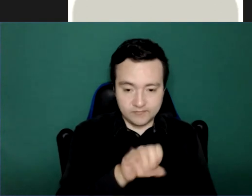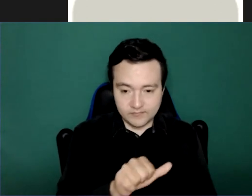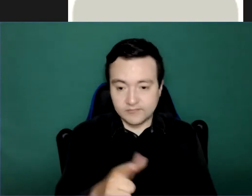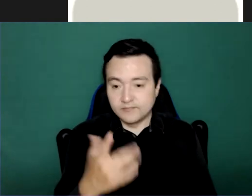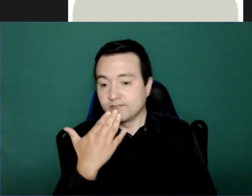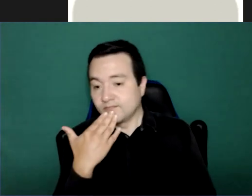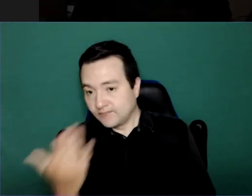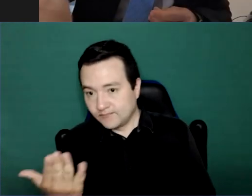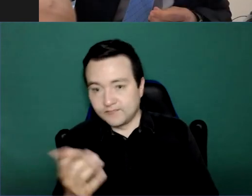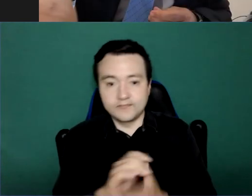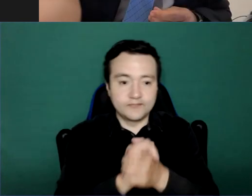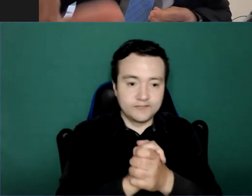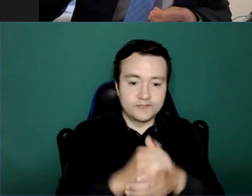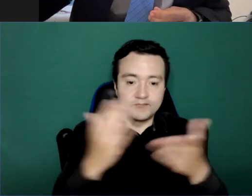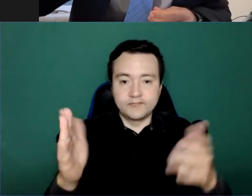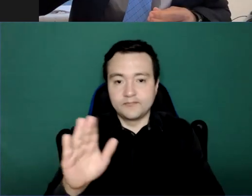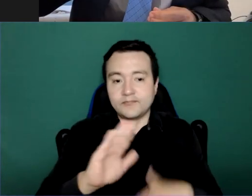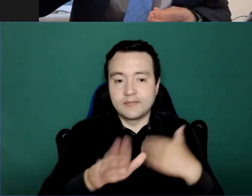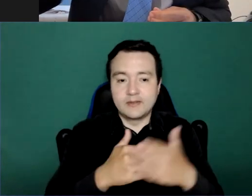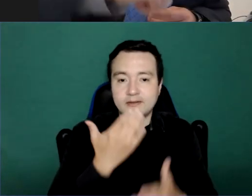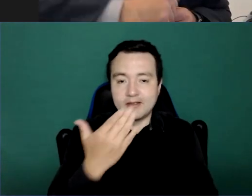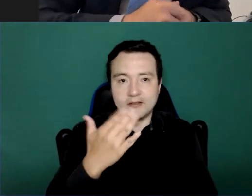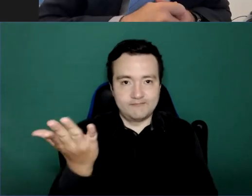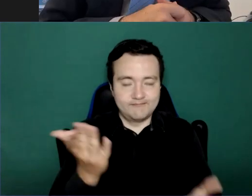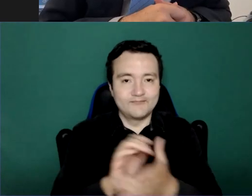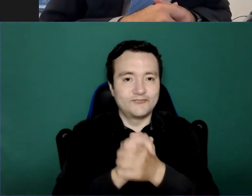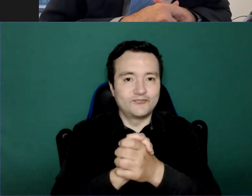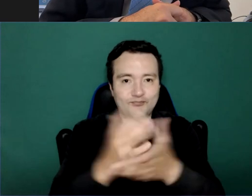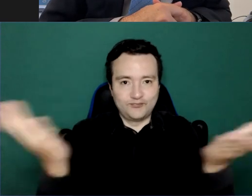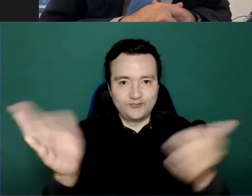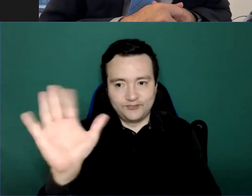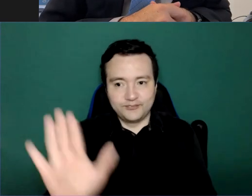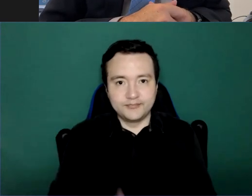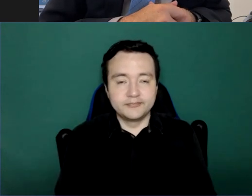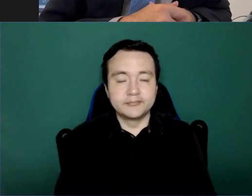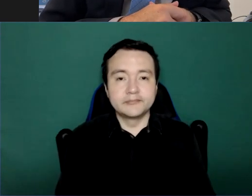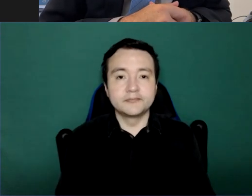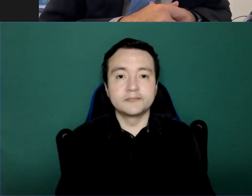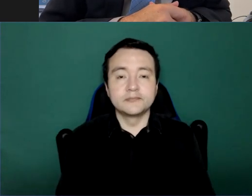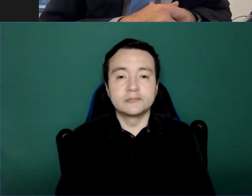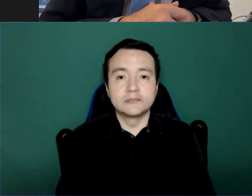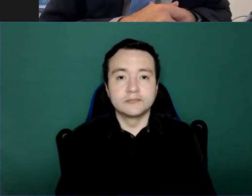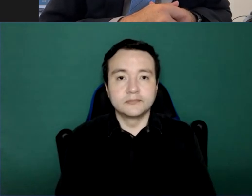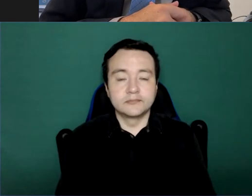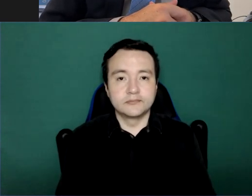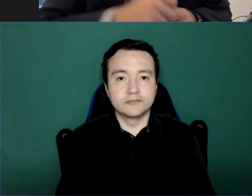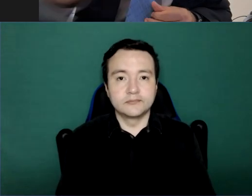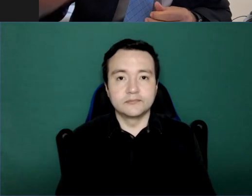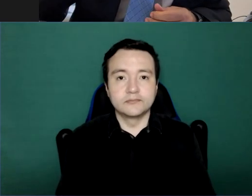luck, everybody. Bye. you, Dr. Juana Herrera. Thank you very much. Thank you. Thank you.